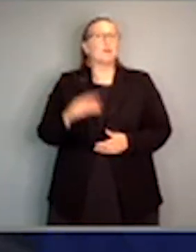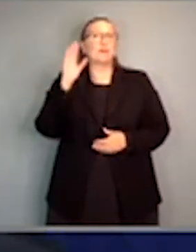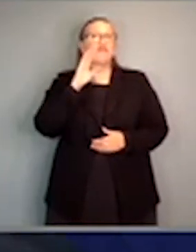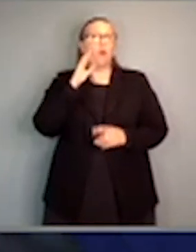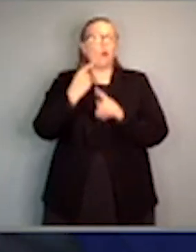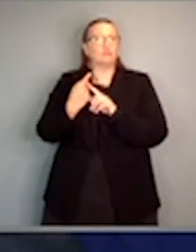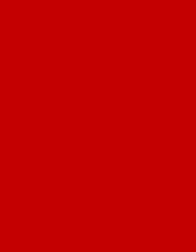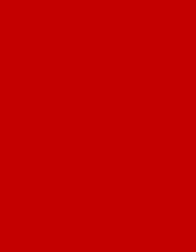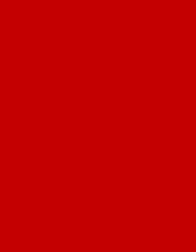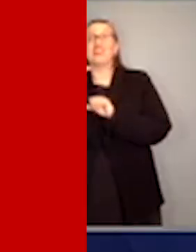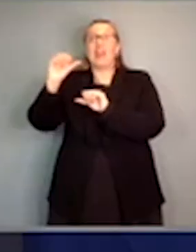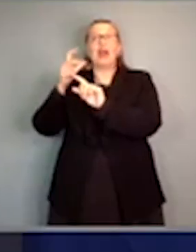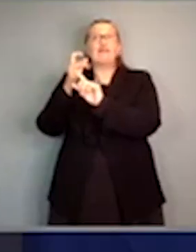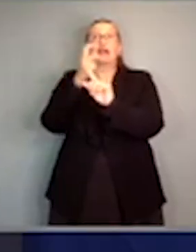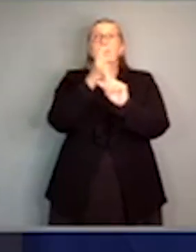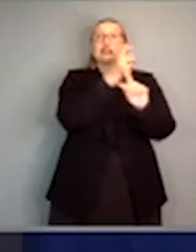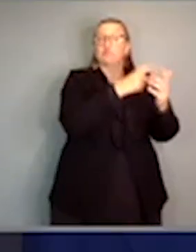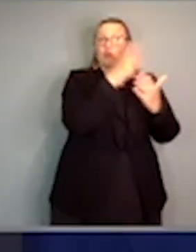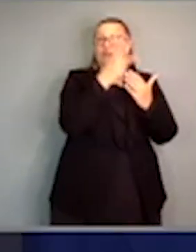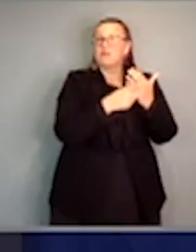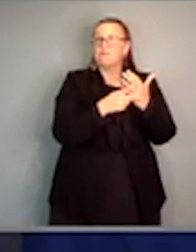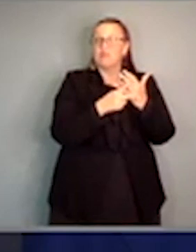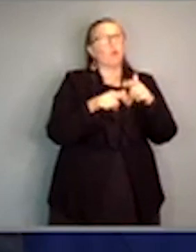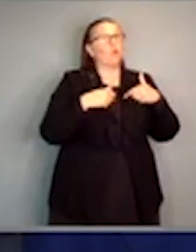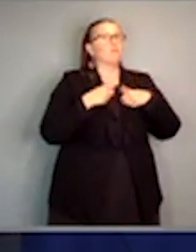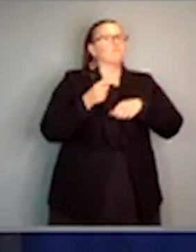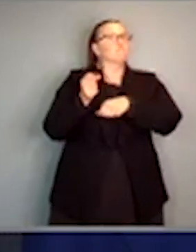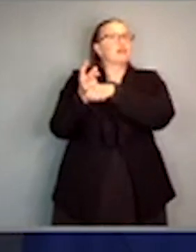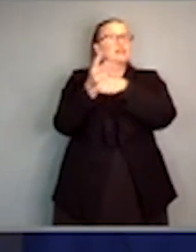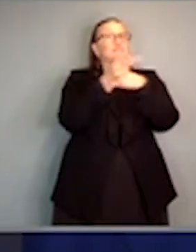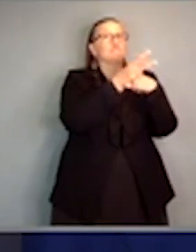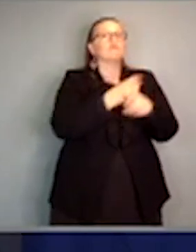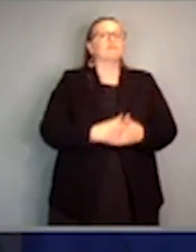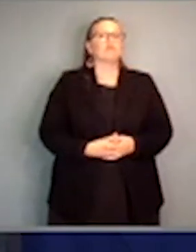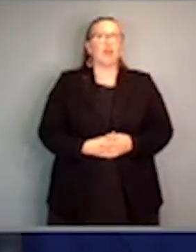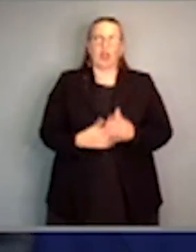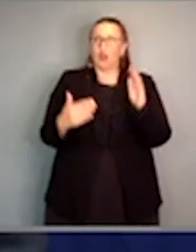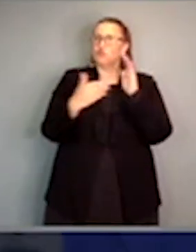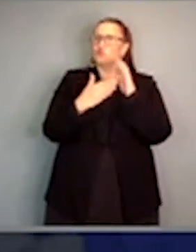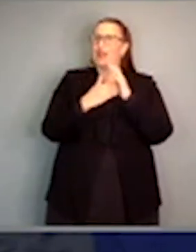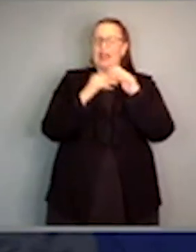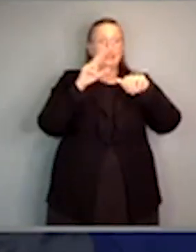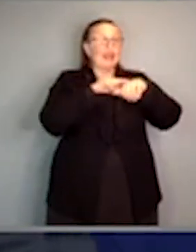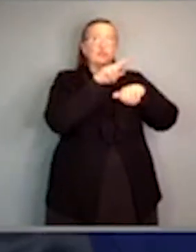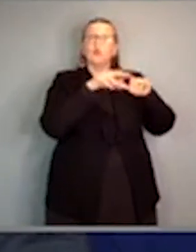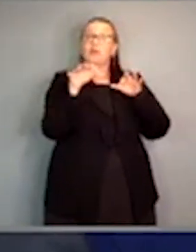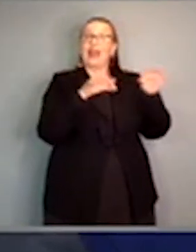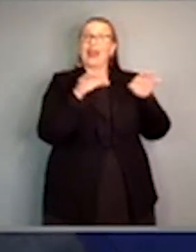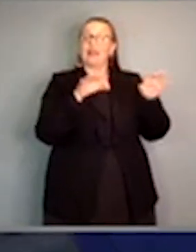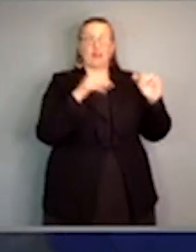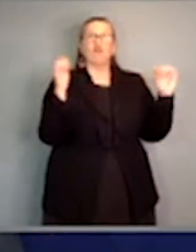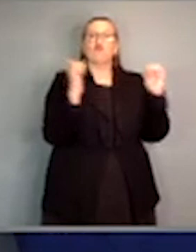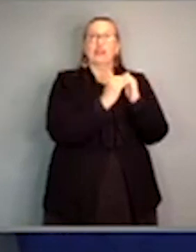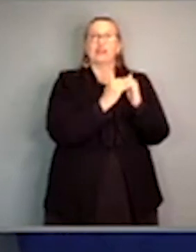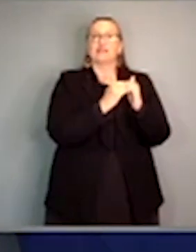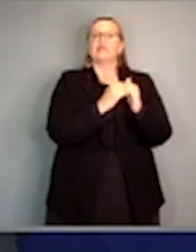the UK's vaccination program. Today, we fully agreed the national plan that I outlined to you last Friday. I said it was agreed in principle